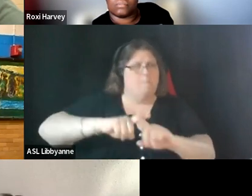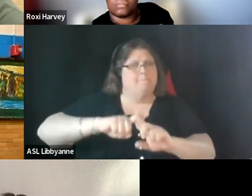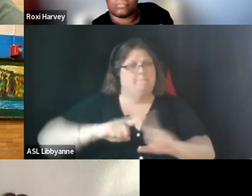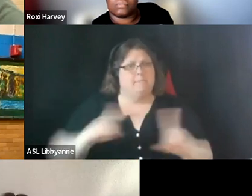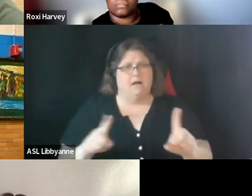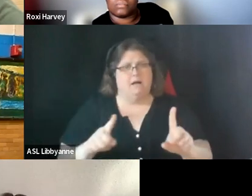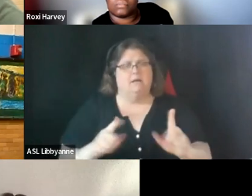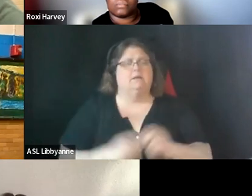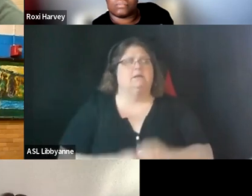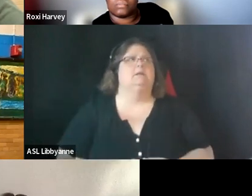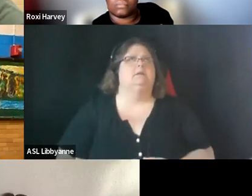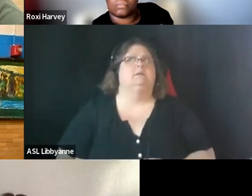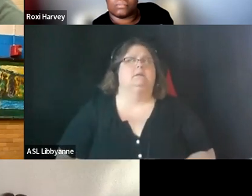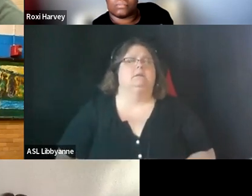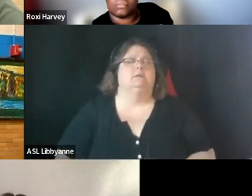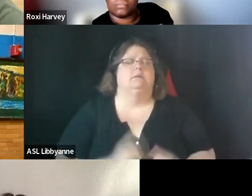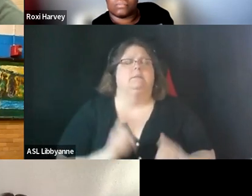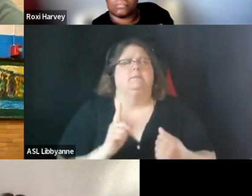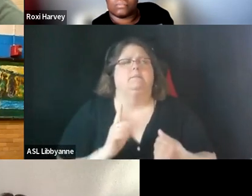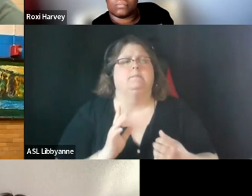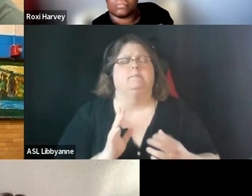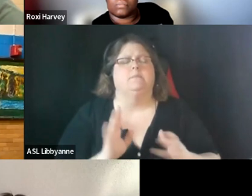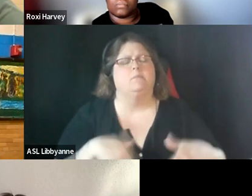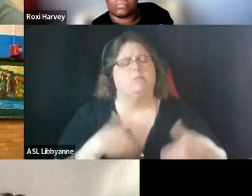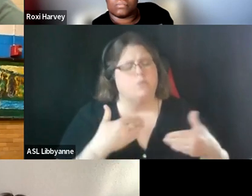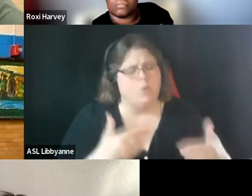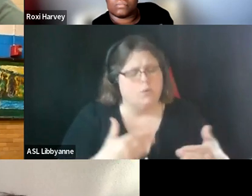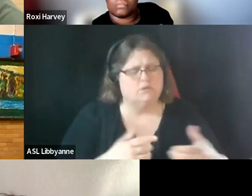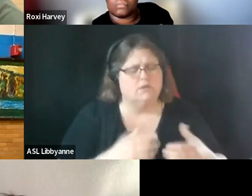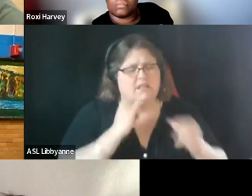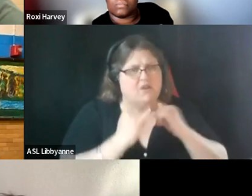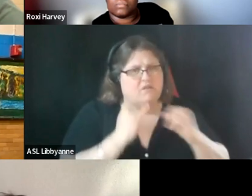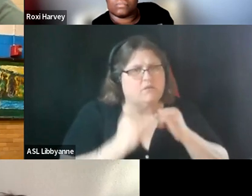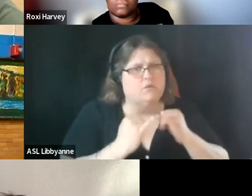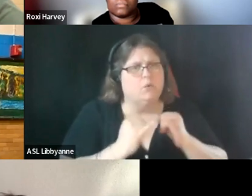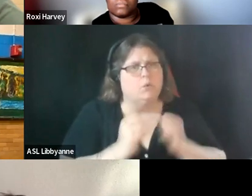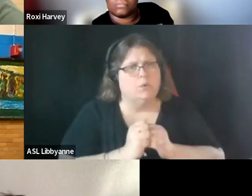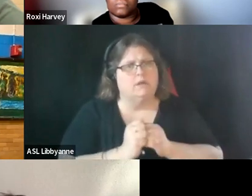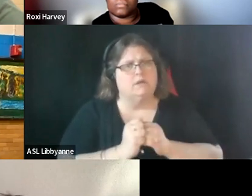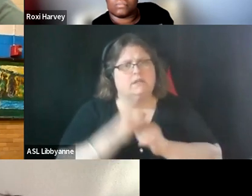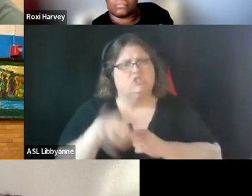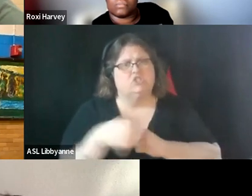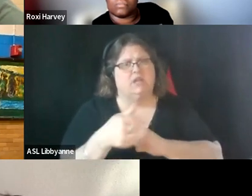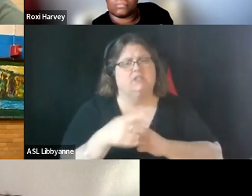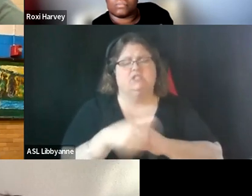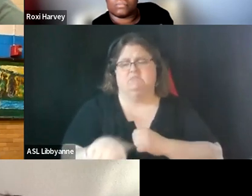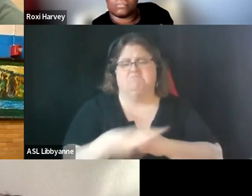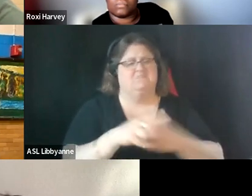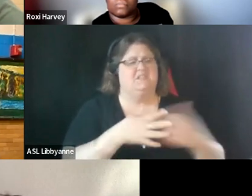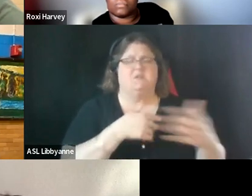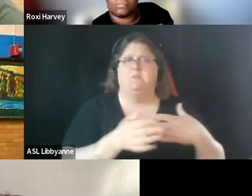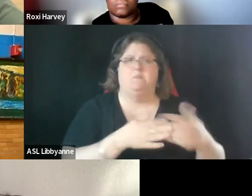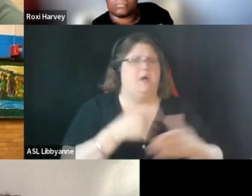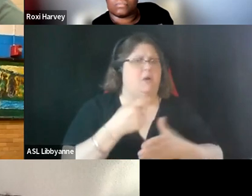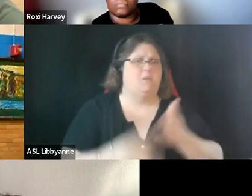um the proposal the interview that they gave um i think regardless of price made us really